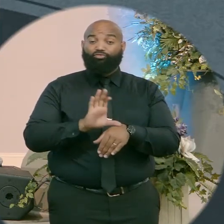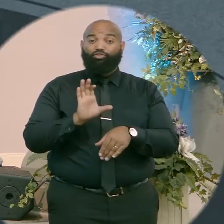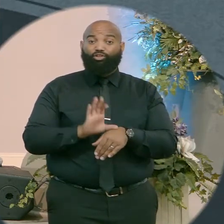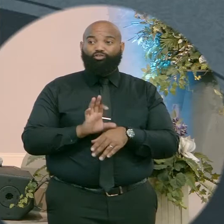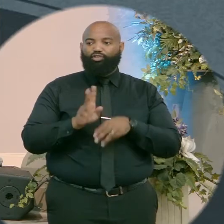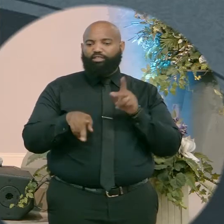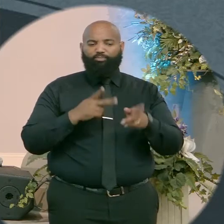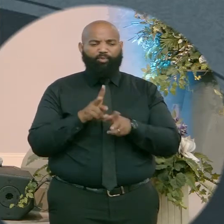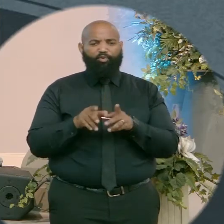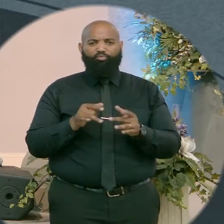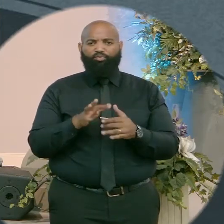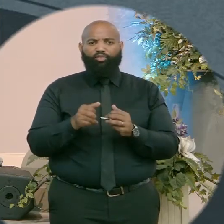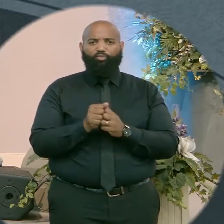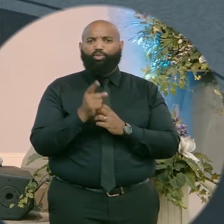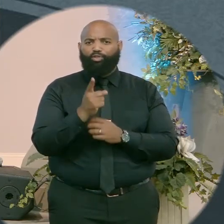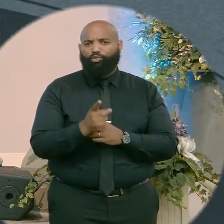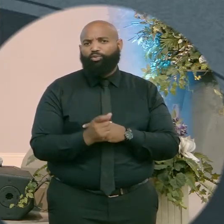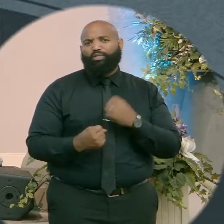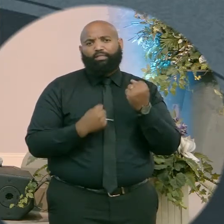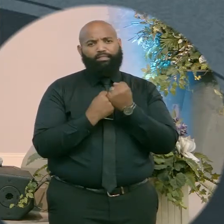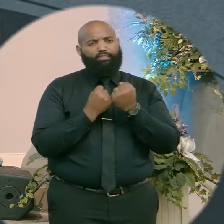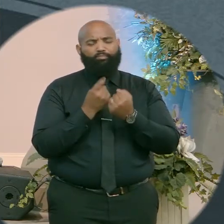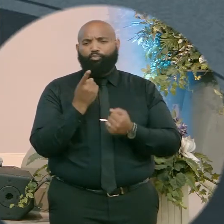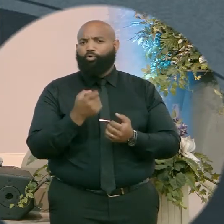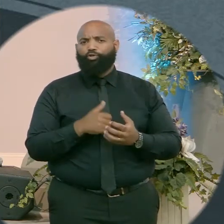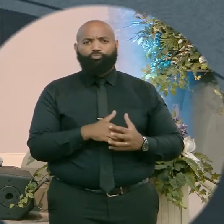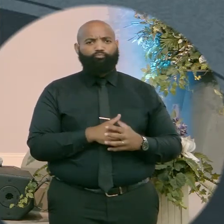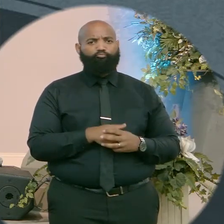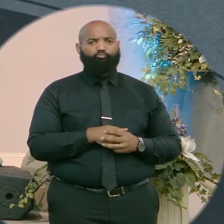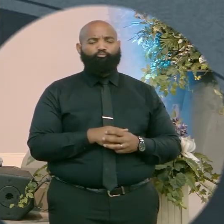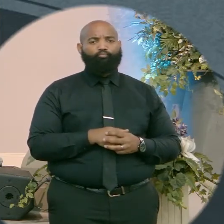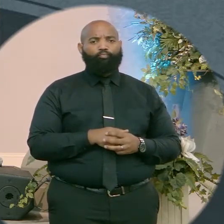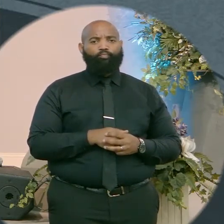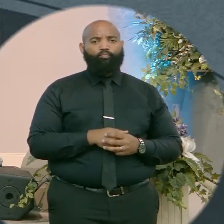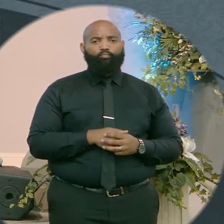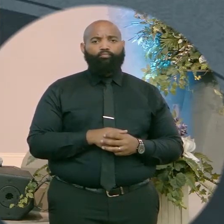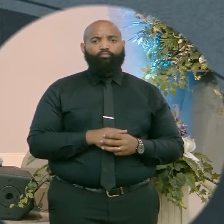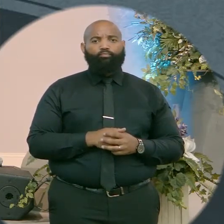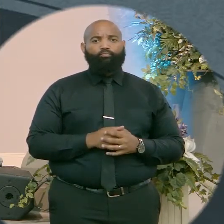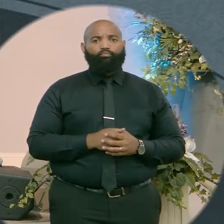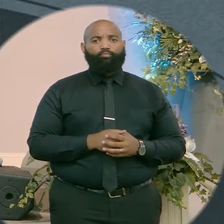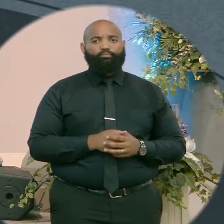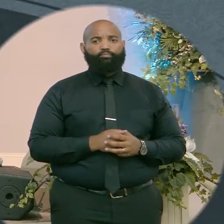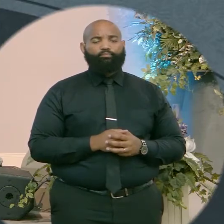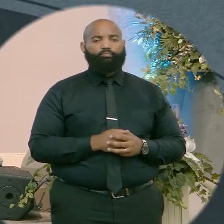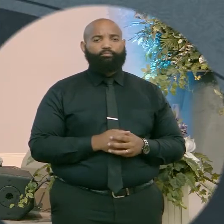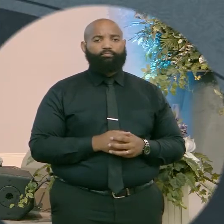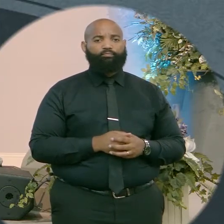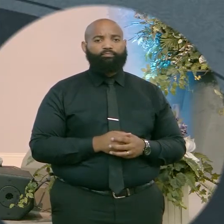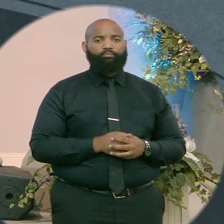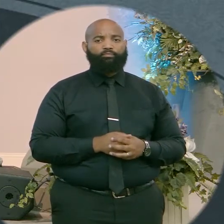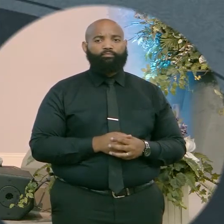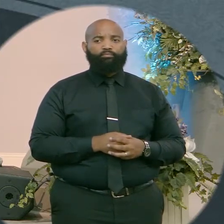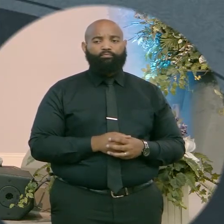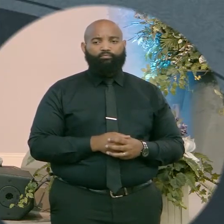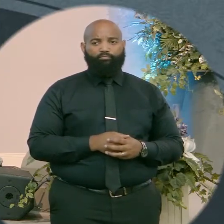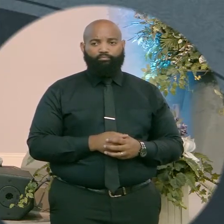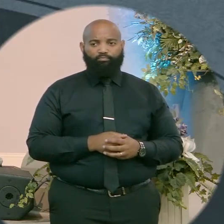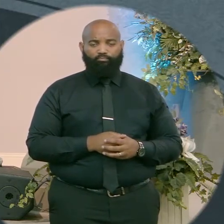everything changes. And just like angels minister to Jesus, guess what? They will minister to you.